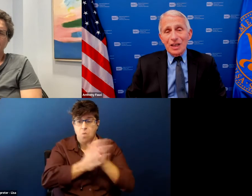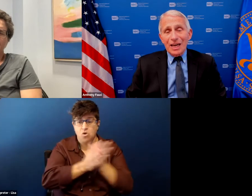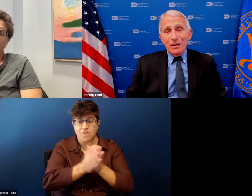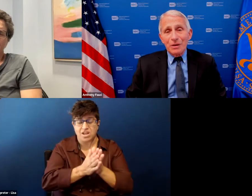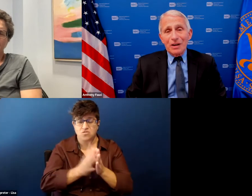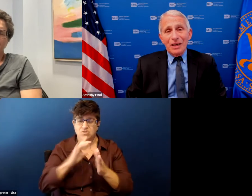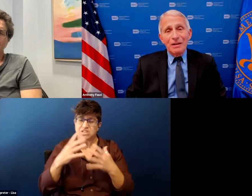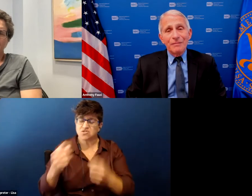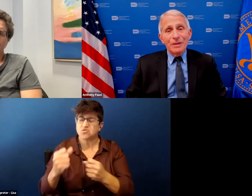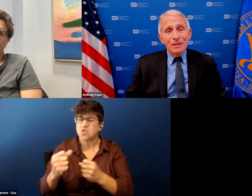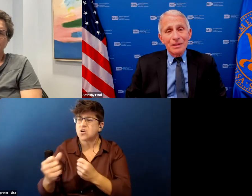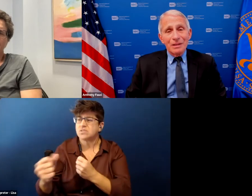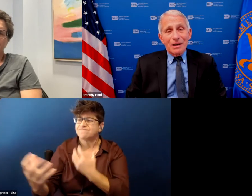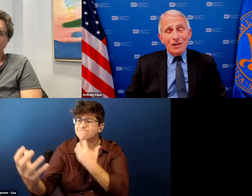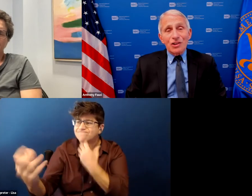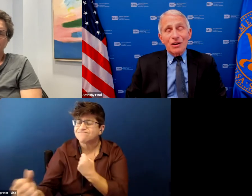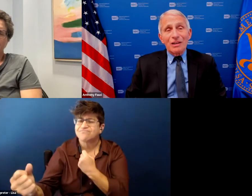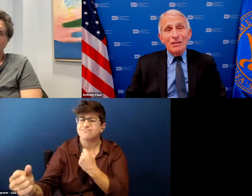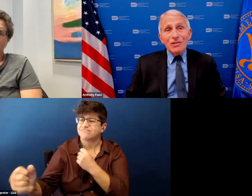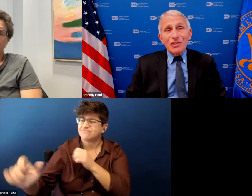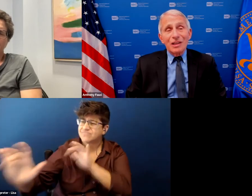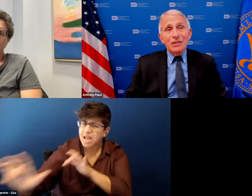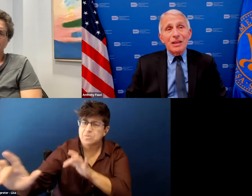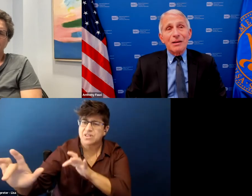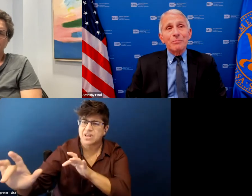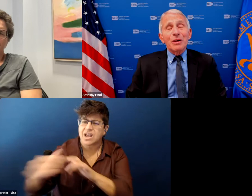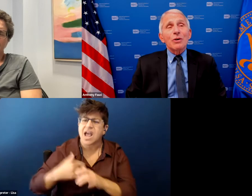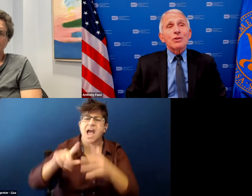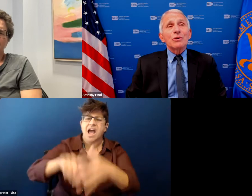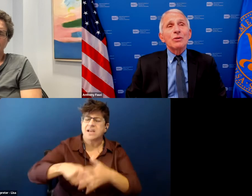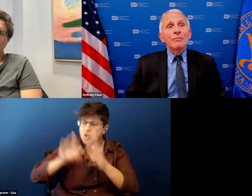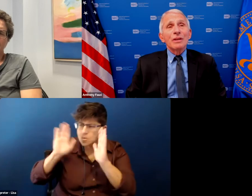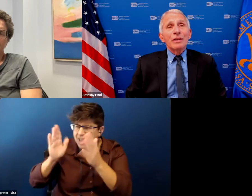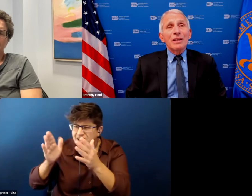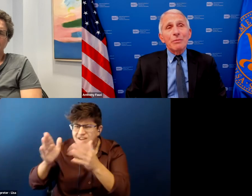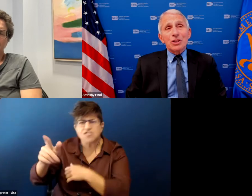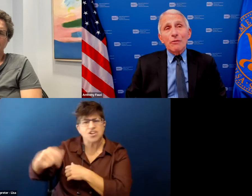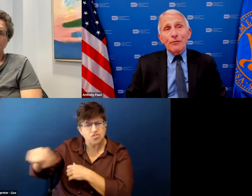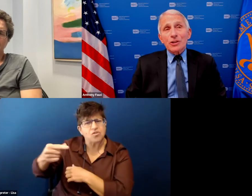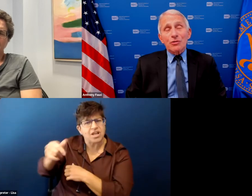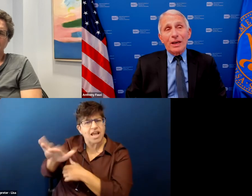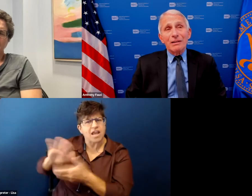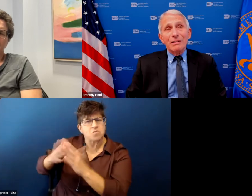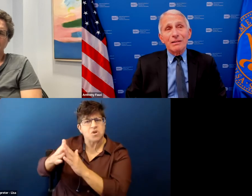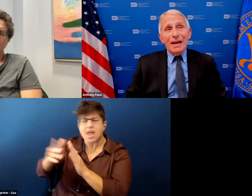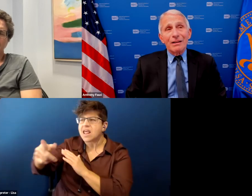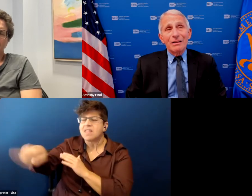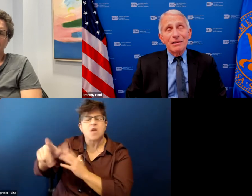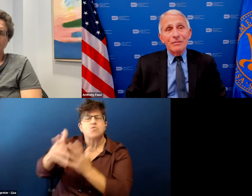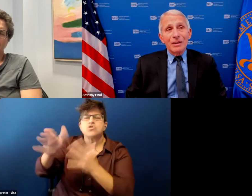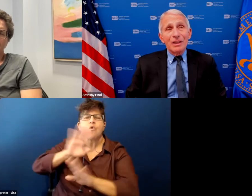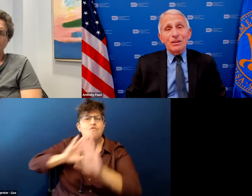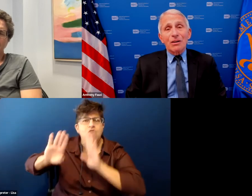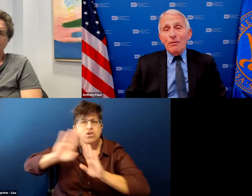towards the gay community that i started listening to them because they were so frustrated that